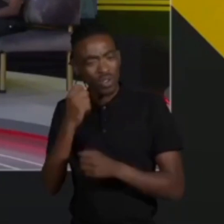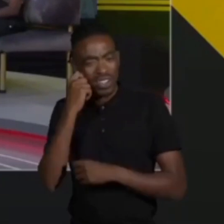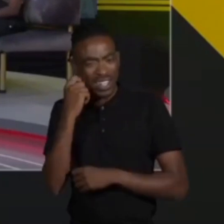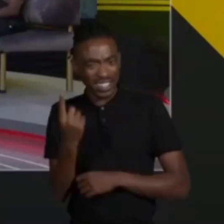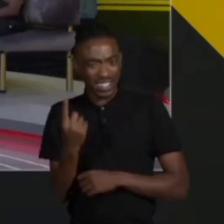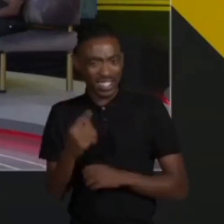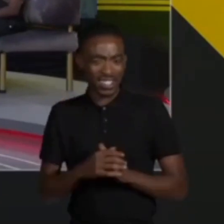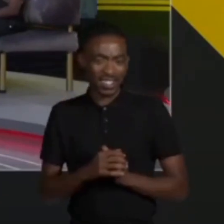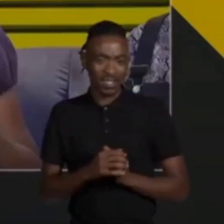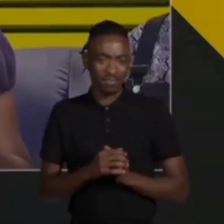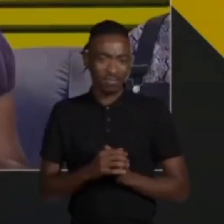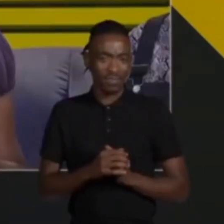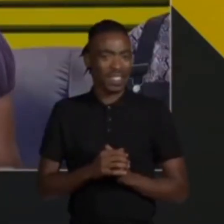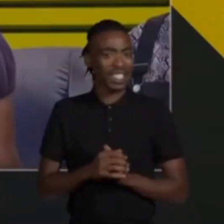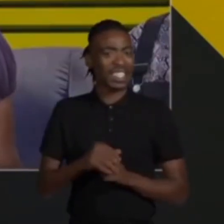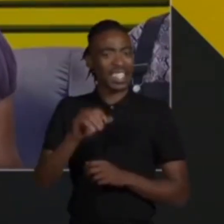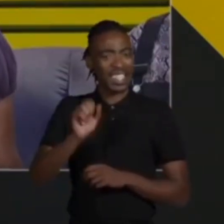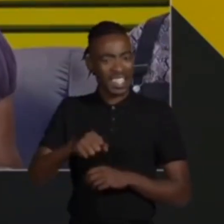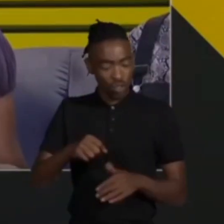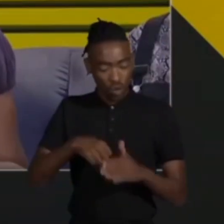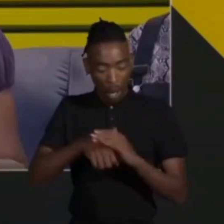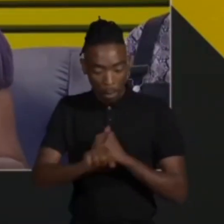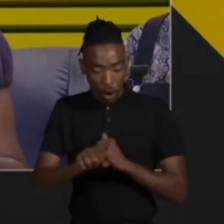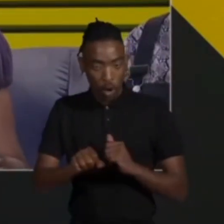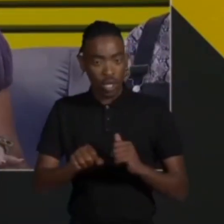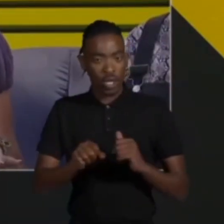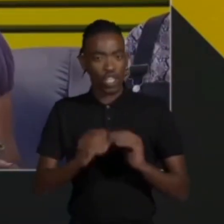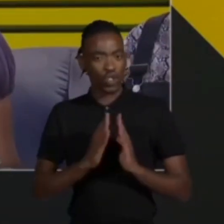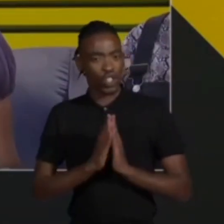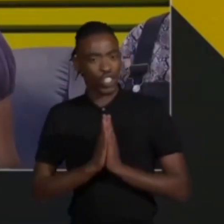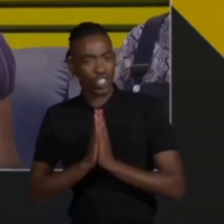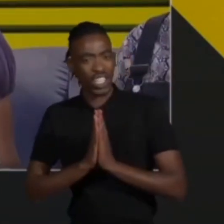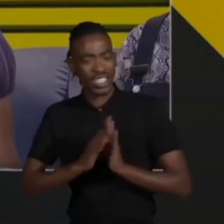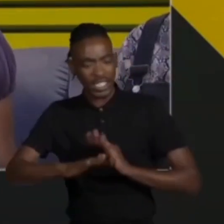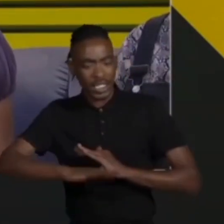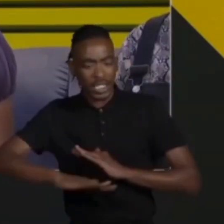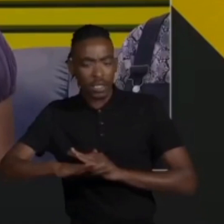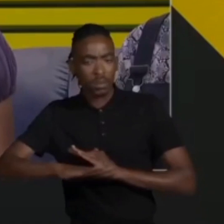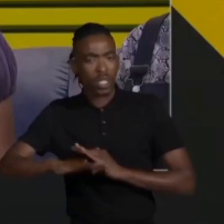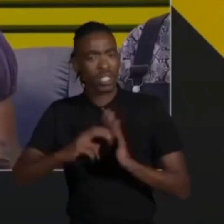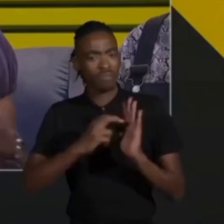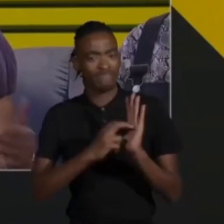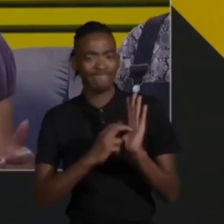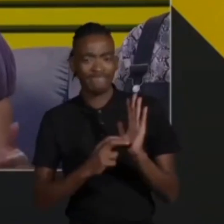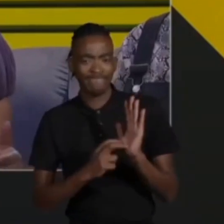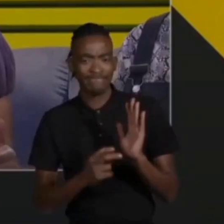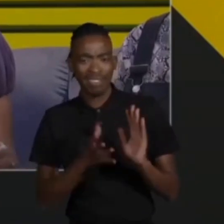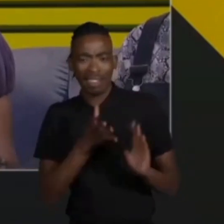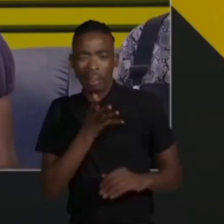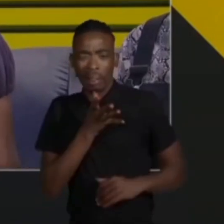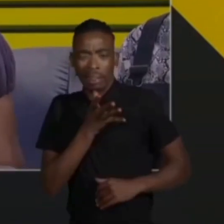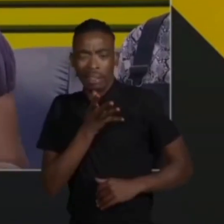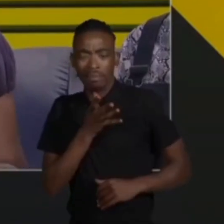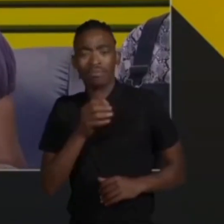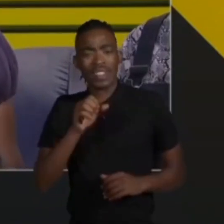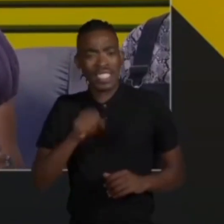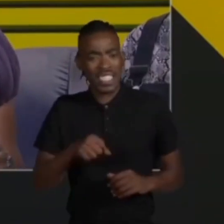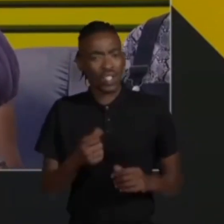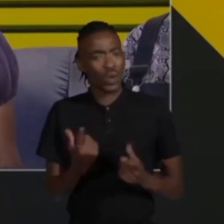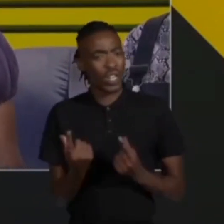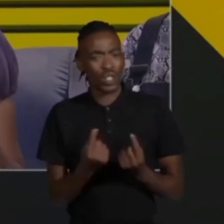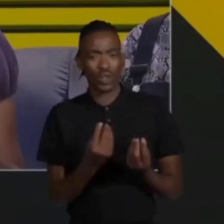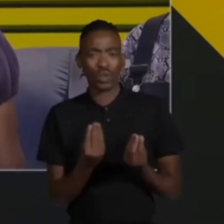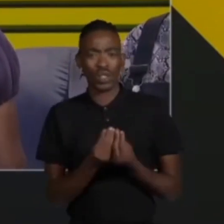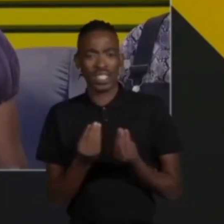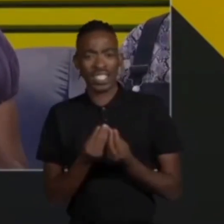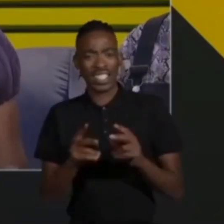want to do it and so you're born into a church space filled with so many rules and what do you want to do the opposite that's why a majority of